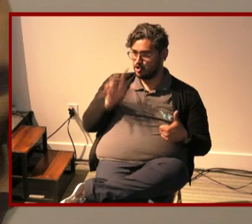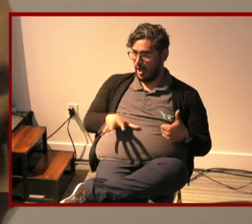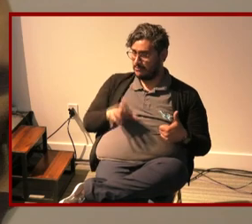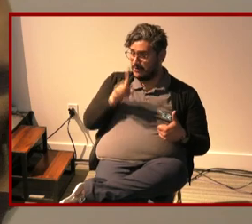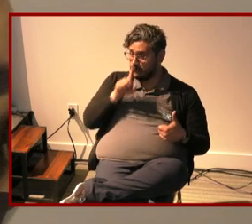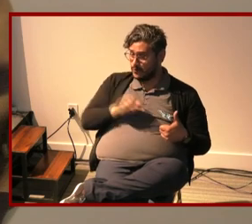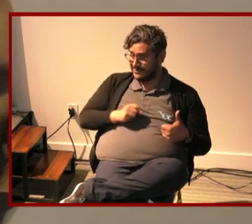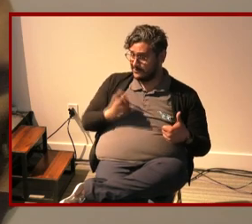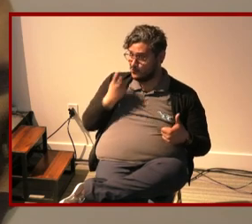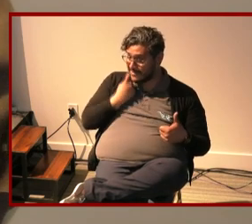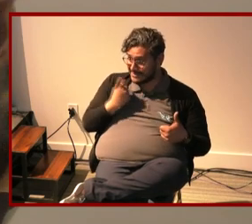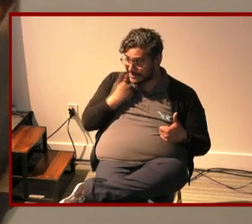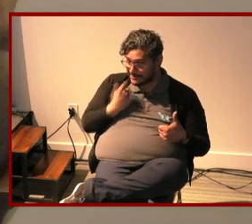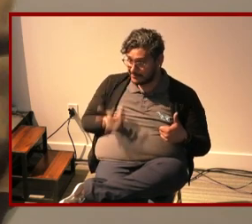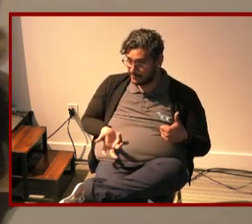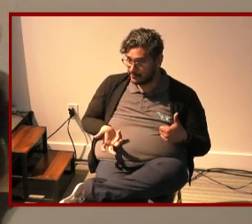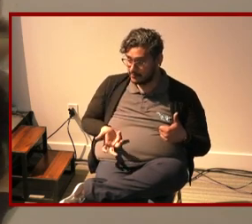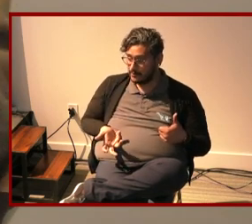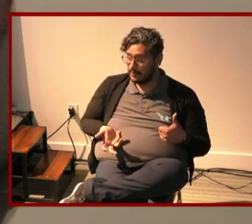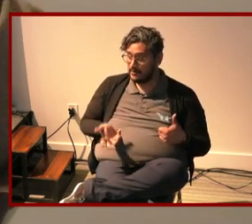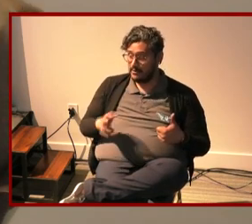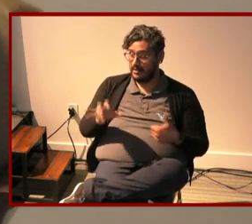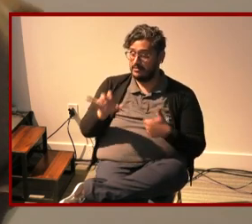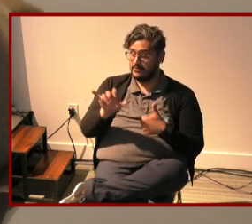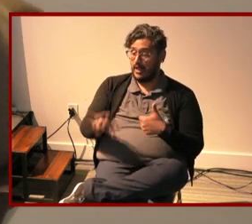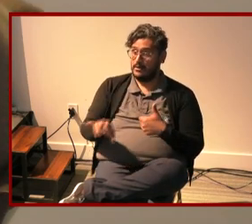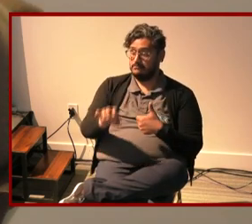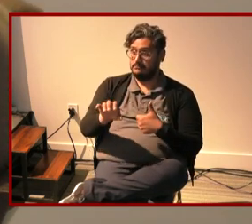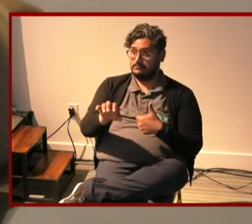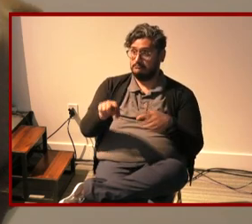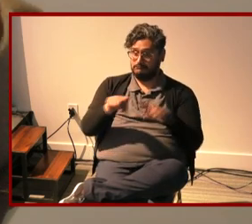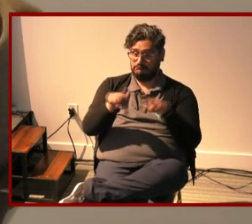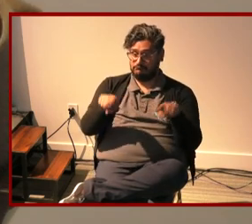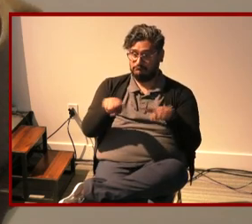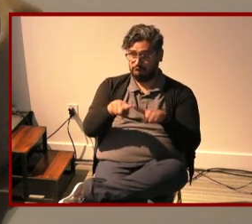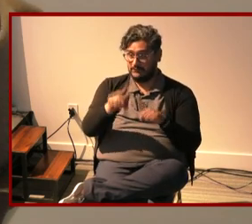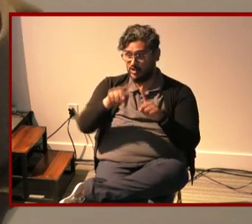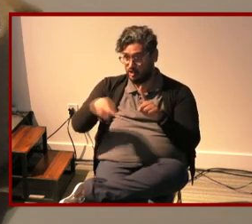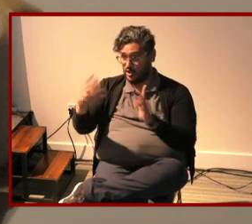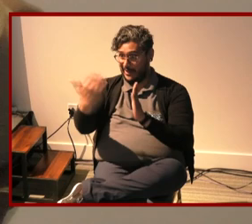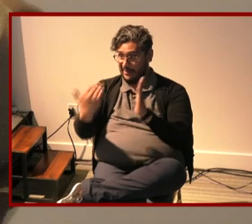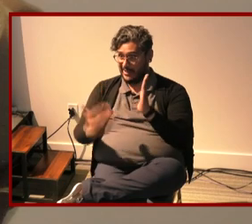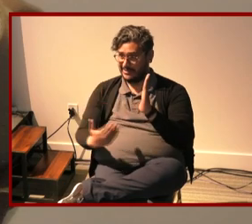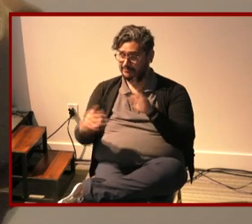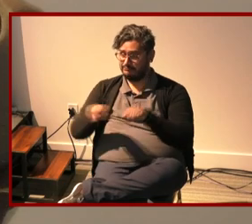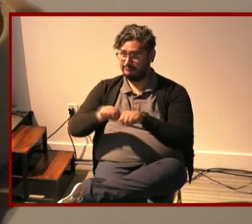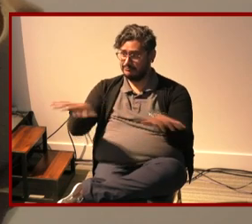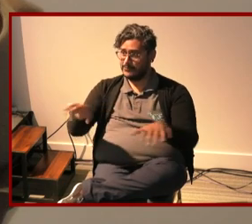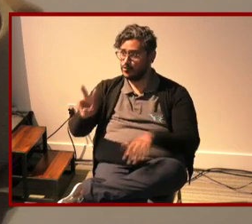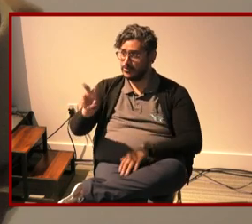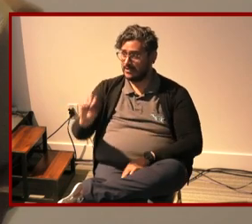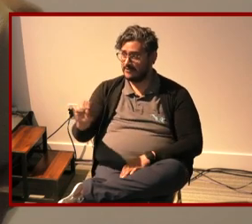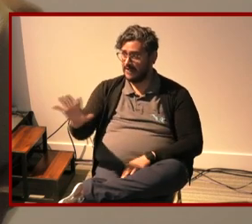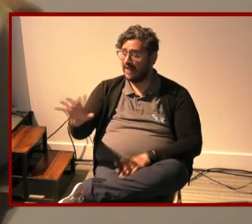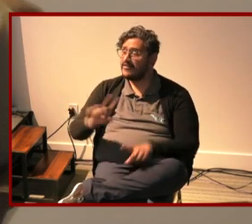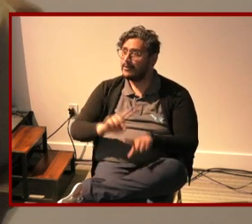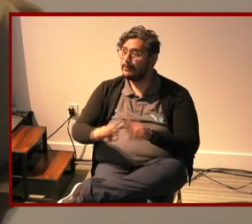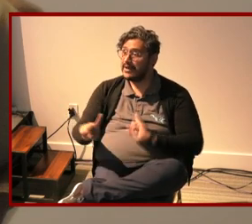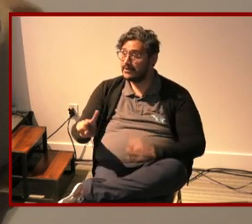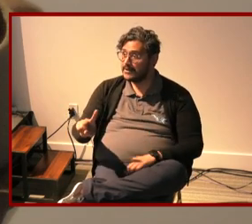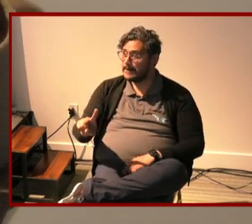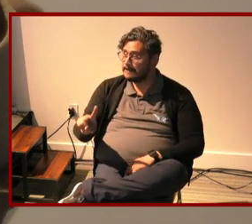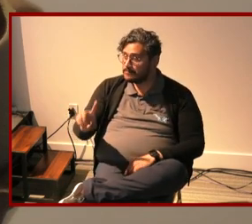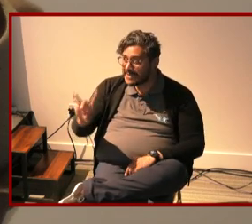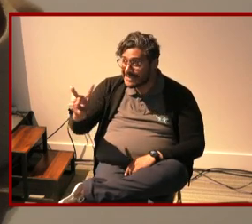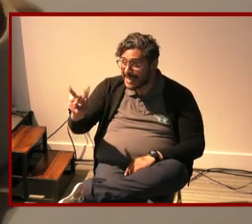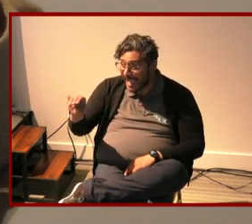actually the the um milestones checklist was put out by the cdc in 2005 but it was only even in the